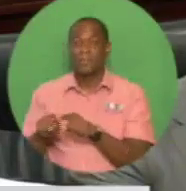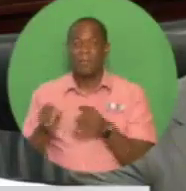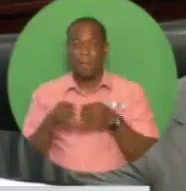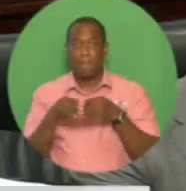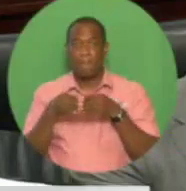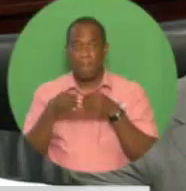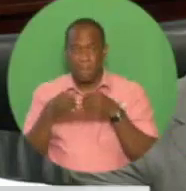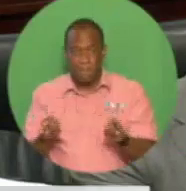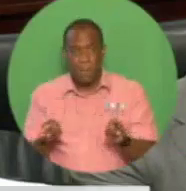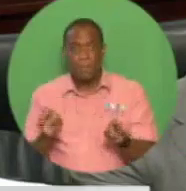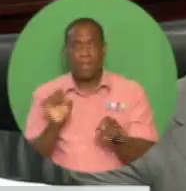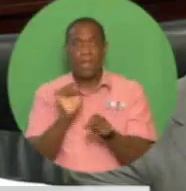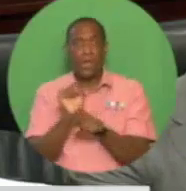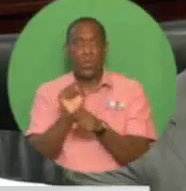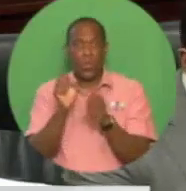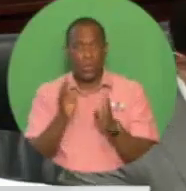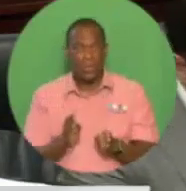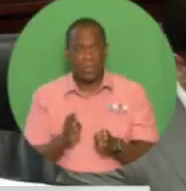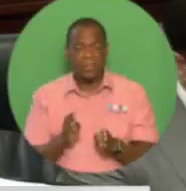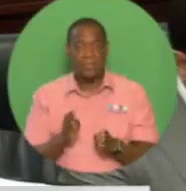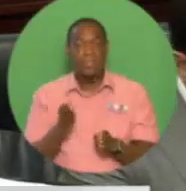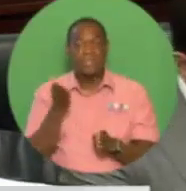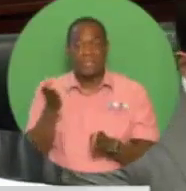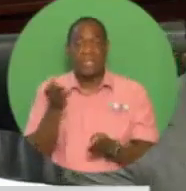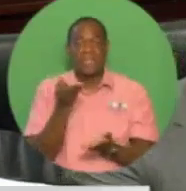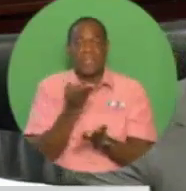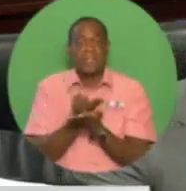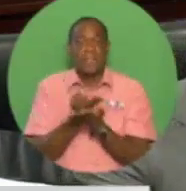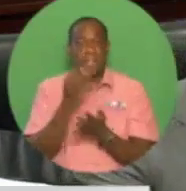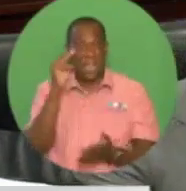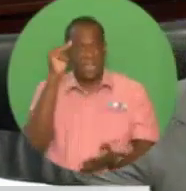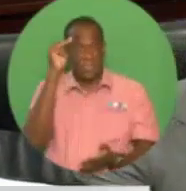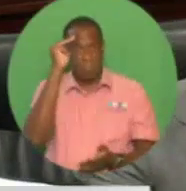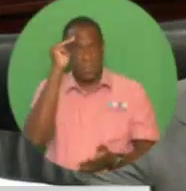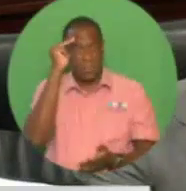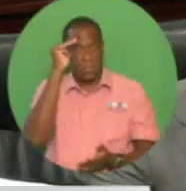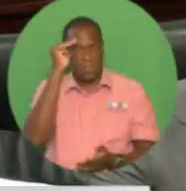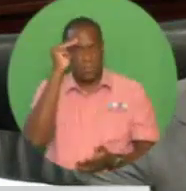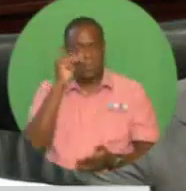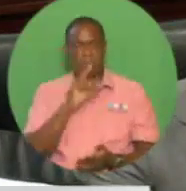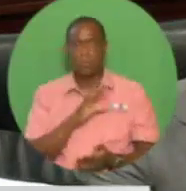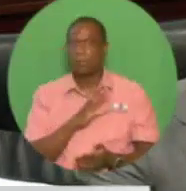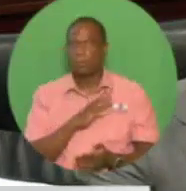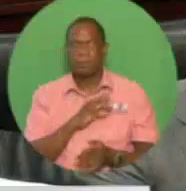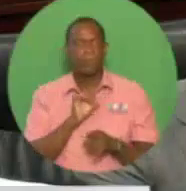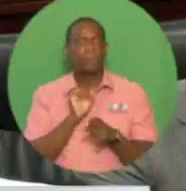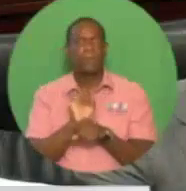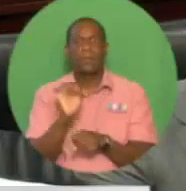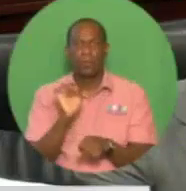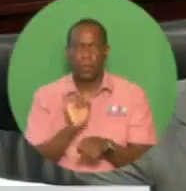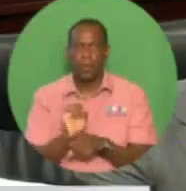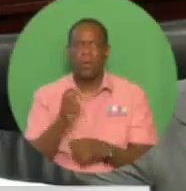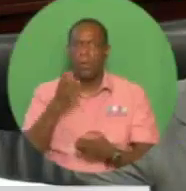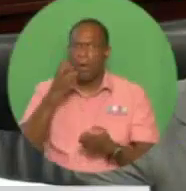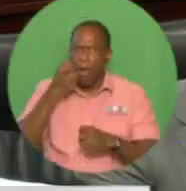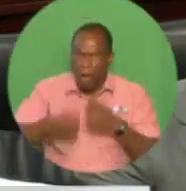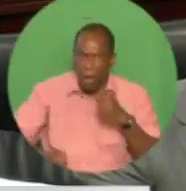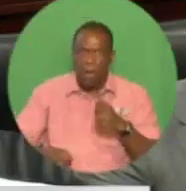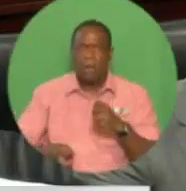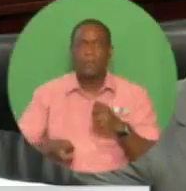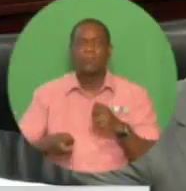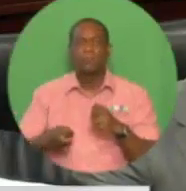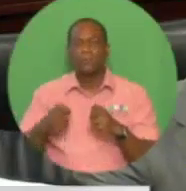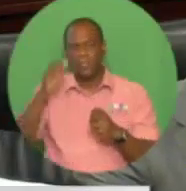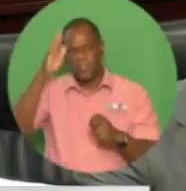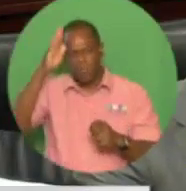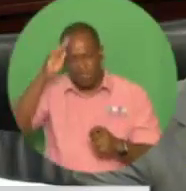We all owe them a huge debt of gratitude. They have become well recognized for the technical rigor of their work, their dedication,